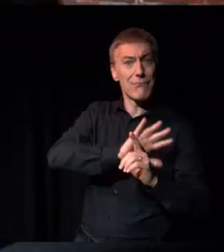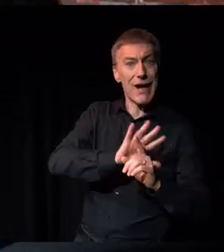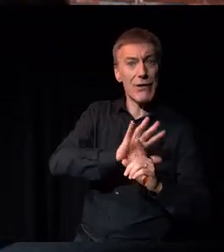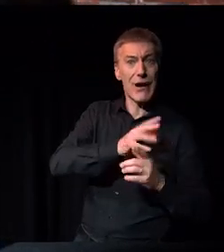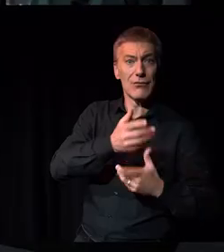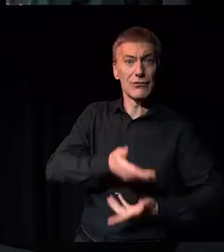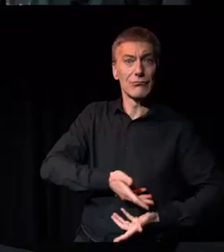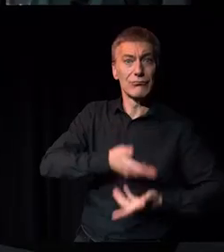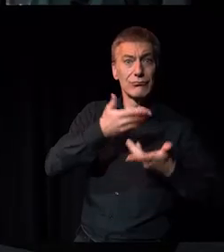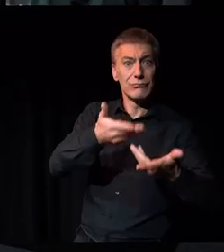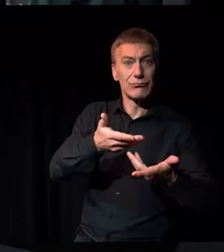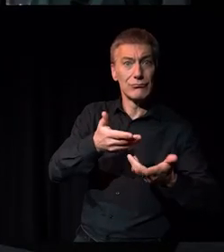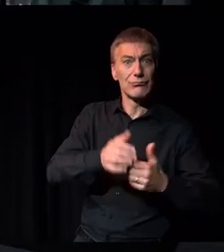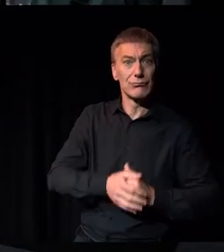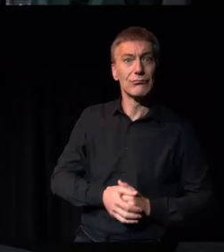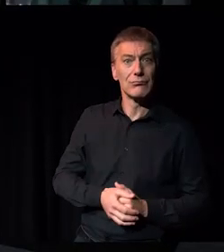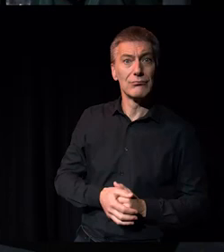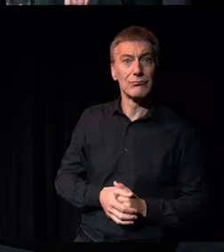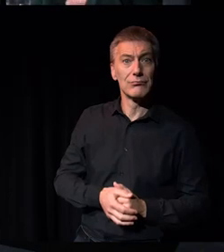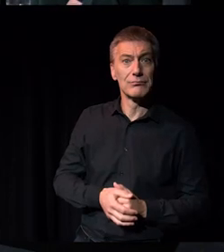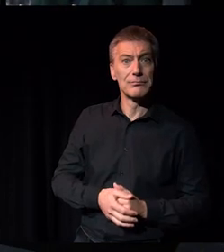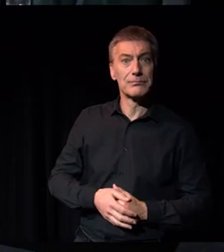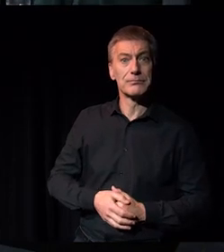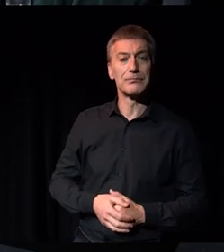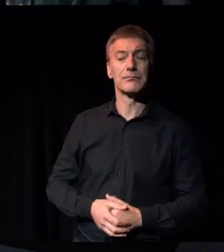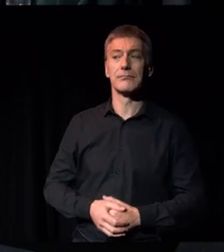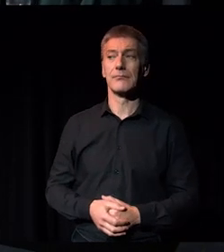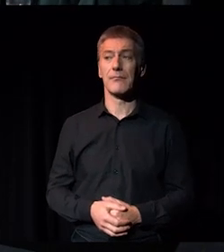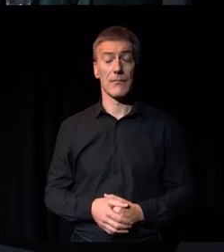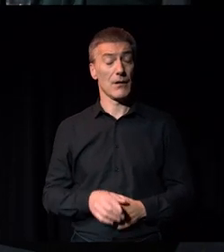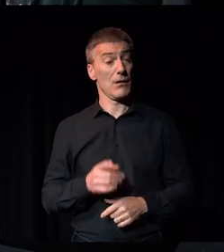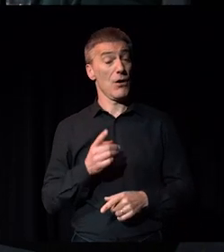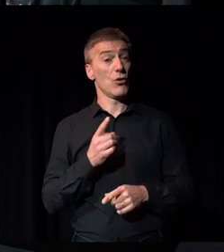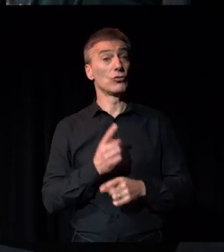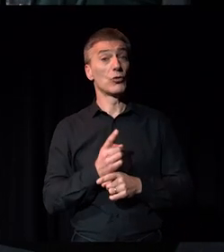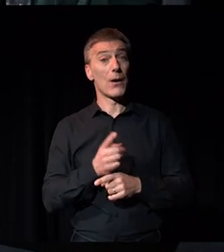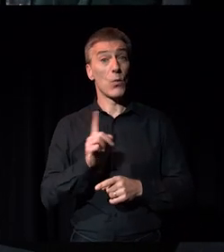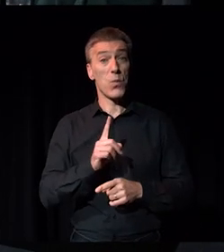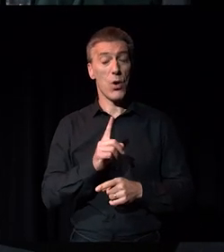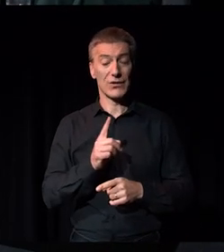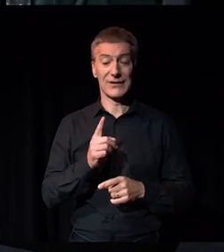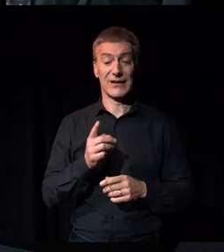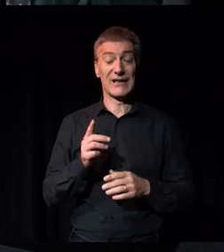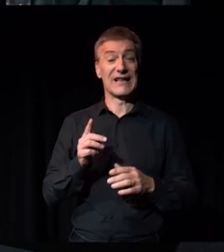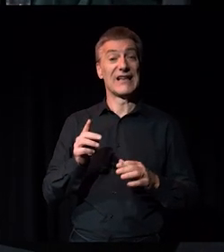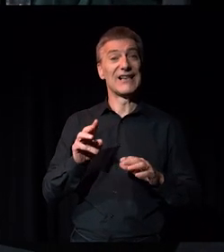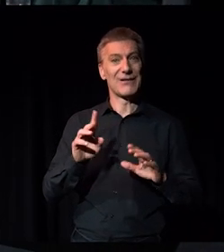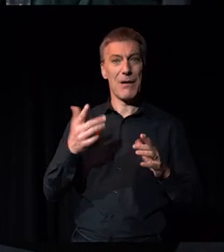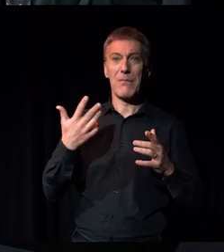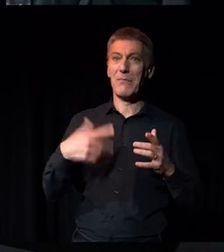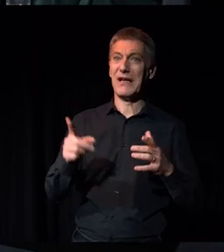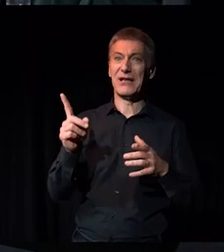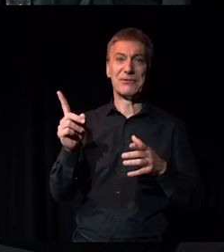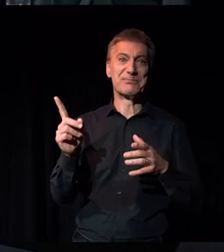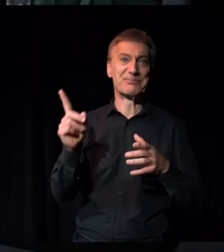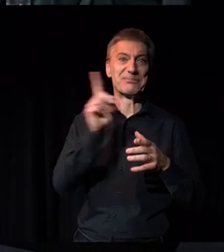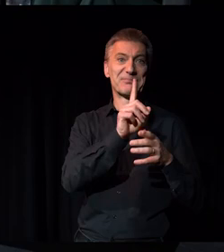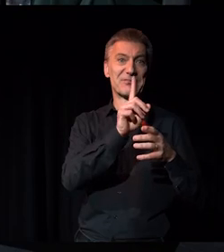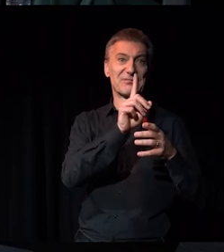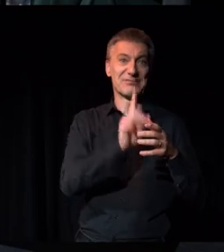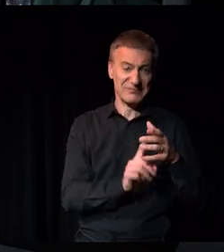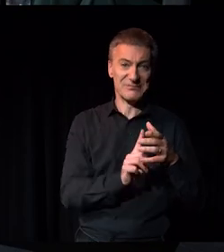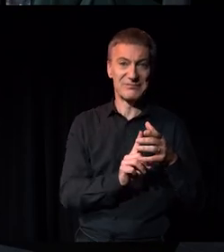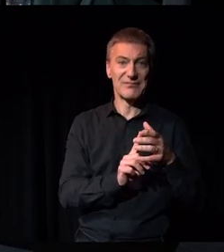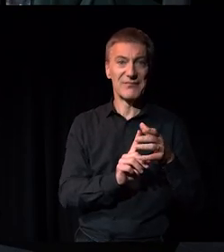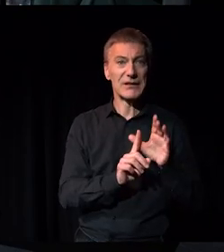Yeah, this is for me, this that process of assimilation again, so that by the time someone comes out of that, it's quite hard to tell where